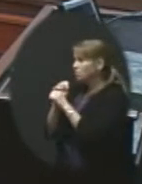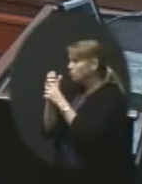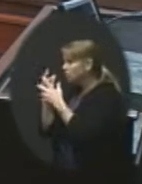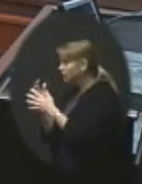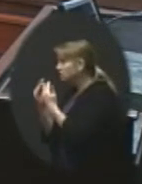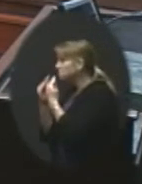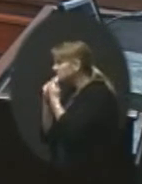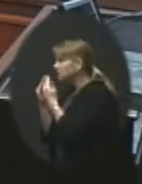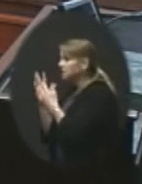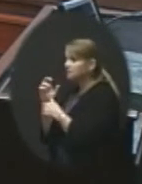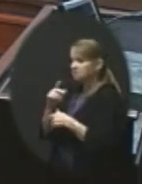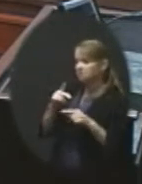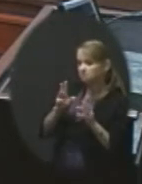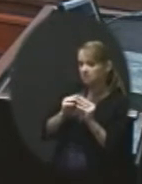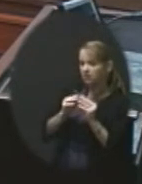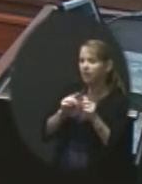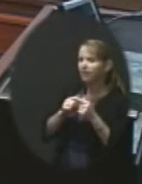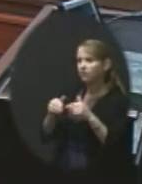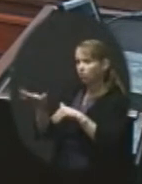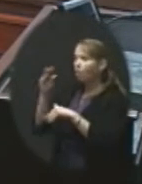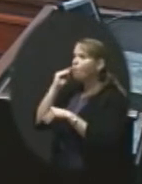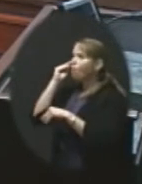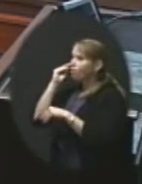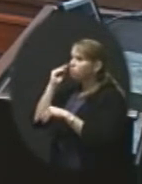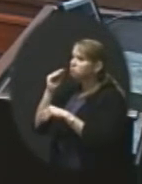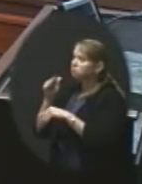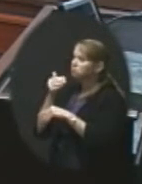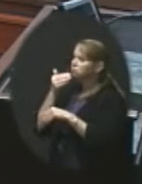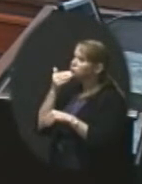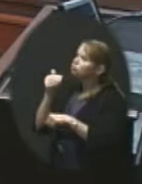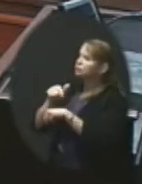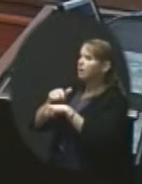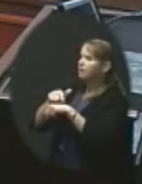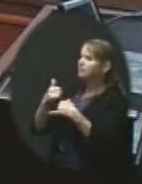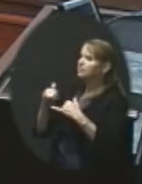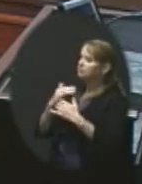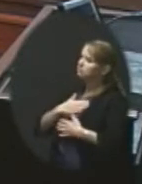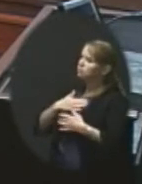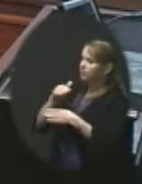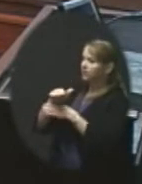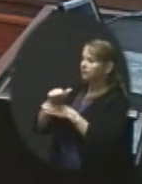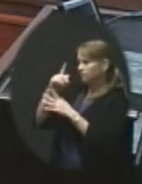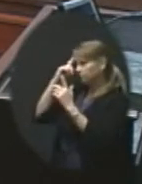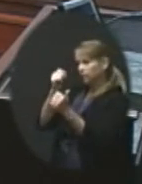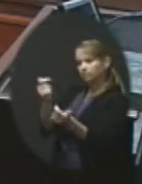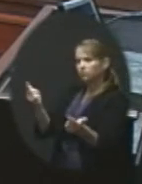get you home at a decent time where you'd still have some evening. But that's up to you.